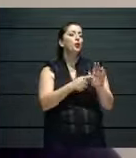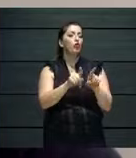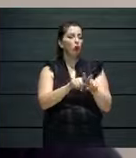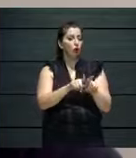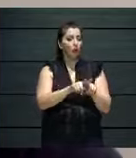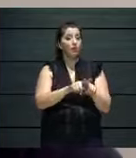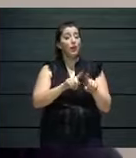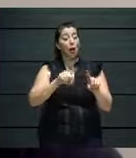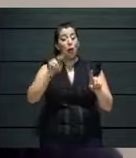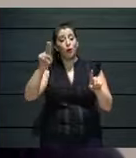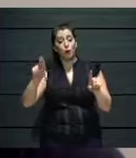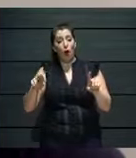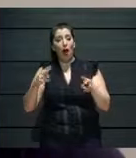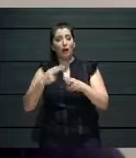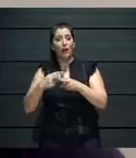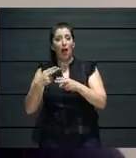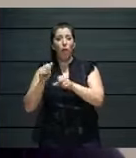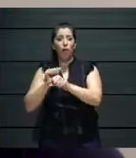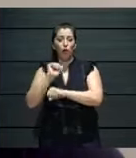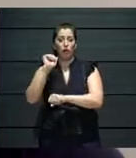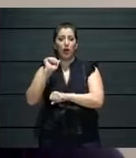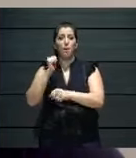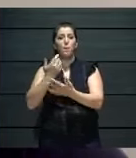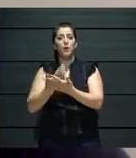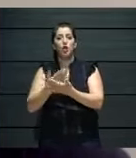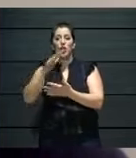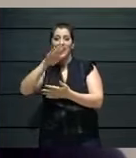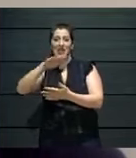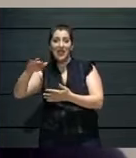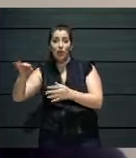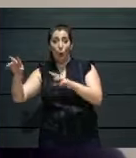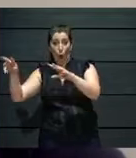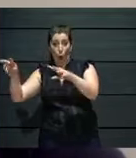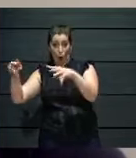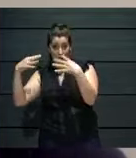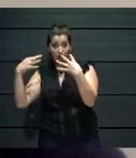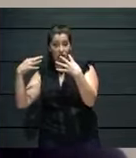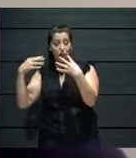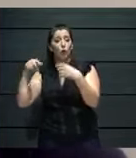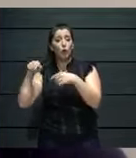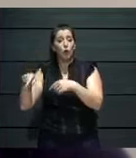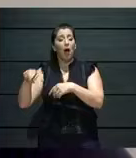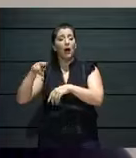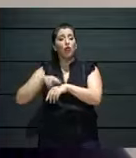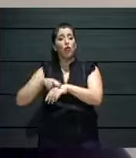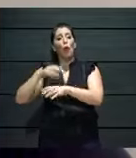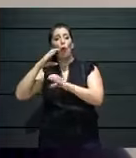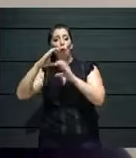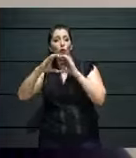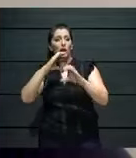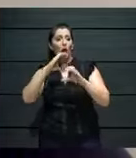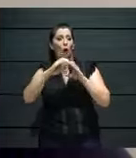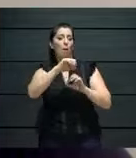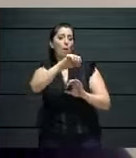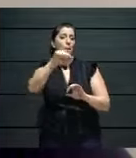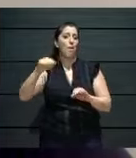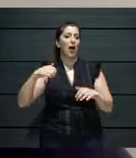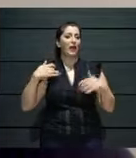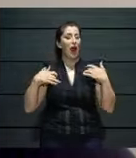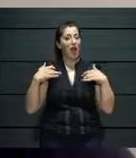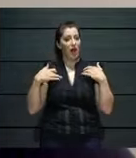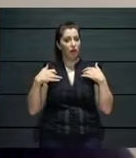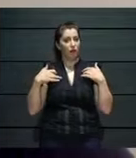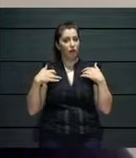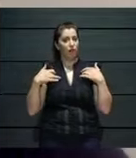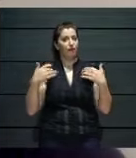We can do that in the foyer after a performance, but we can also do that online. So we actually